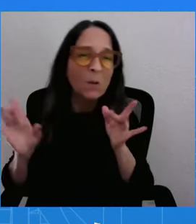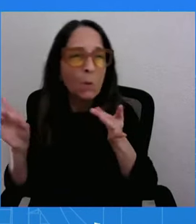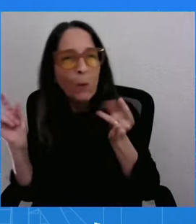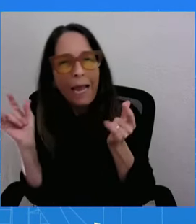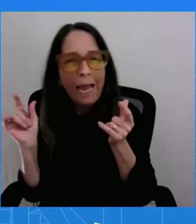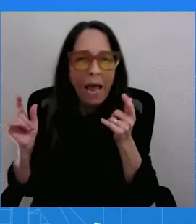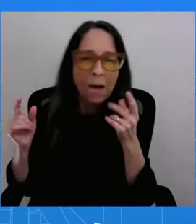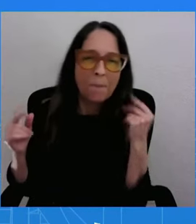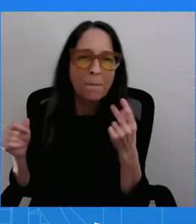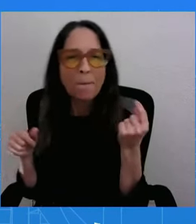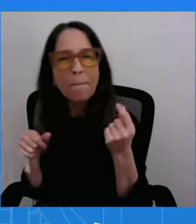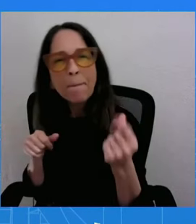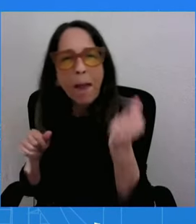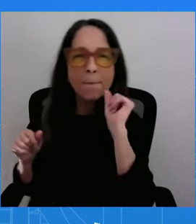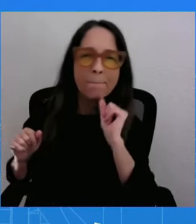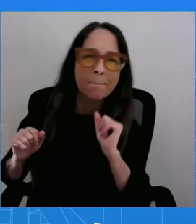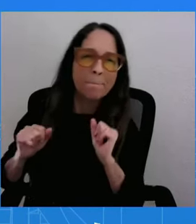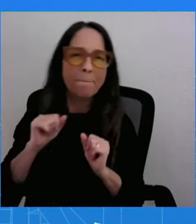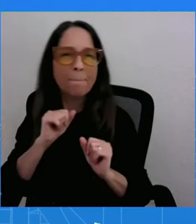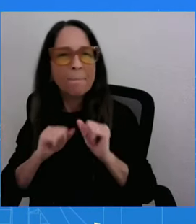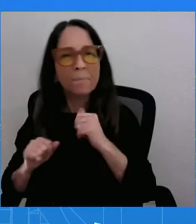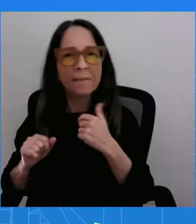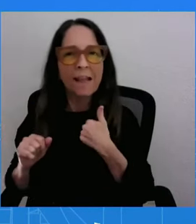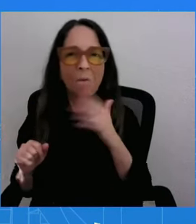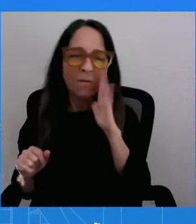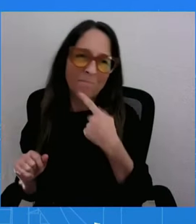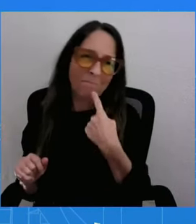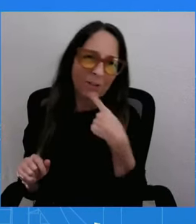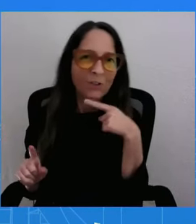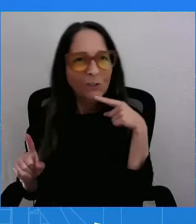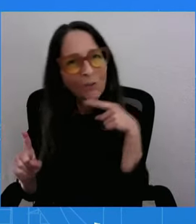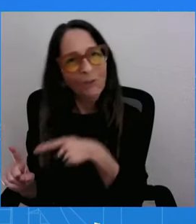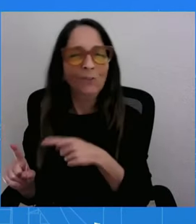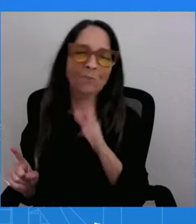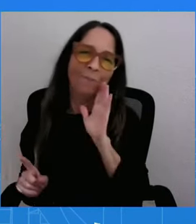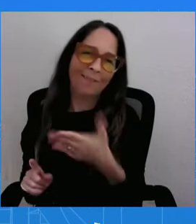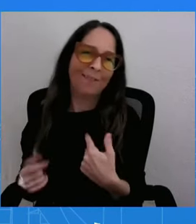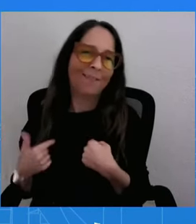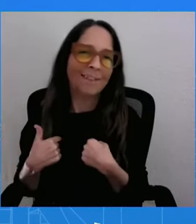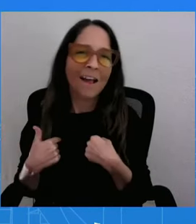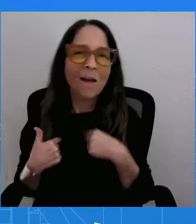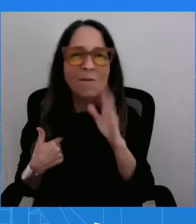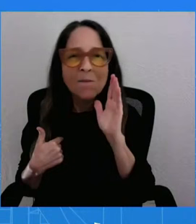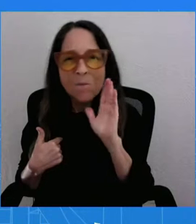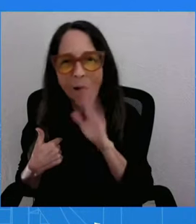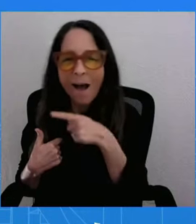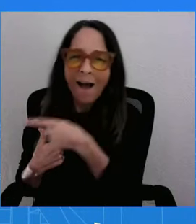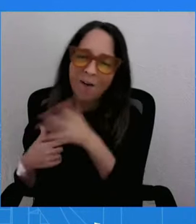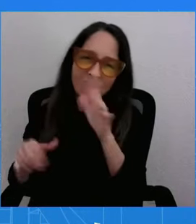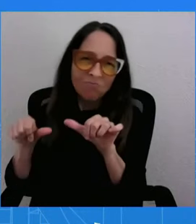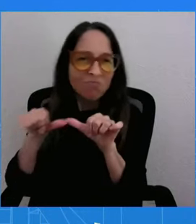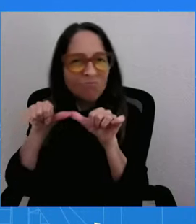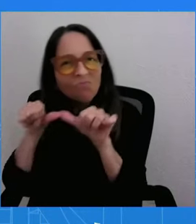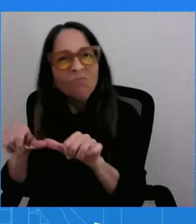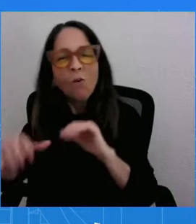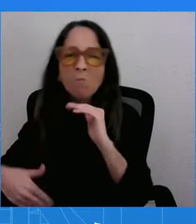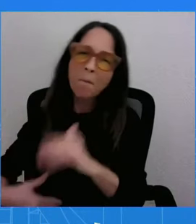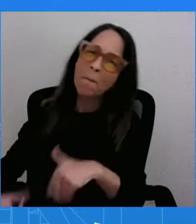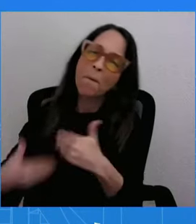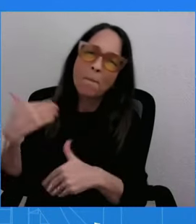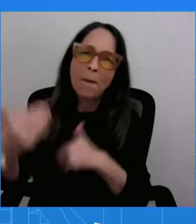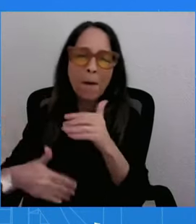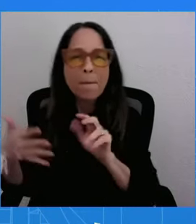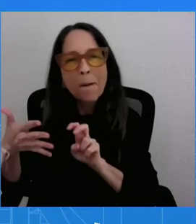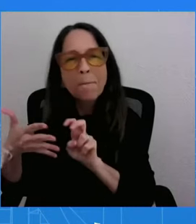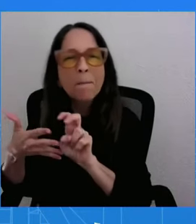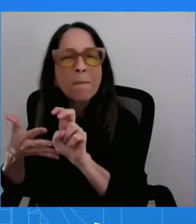We'll miss her dearly, but we know she'll keep moving on up. And here's to watching her shine on the hill. We are so proud